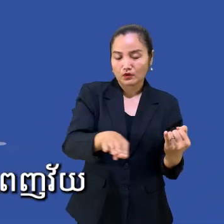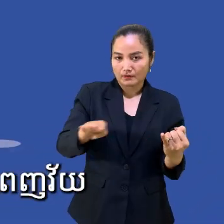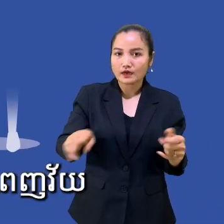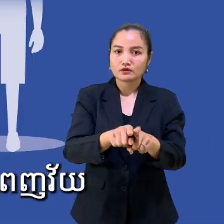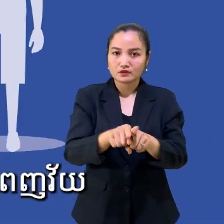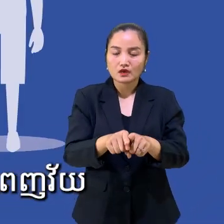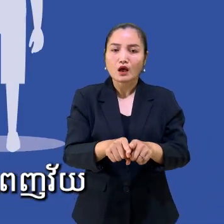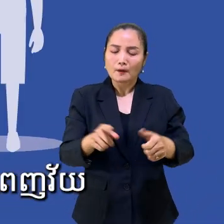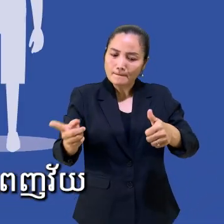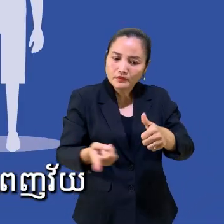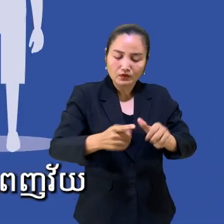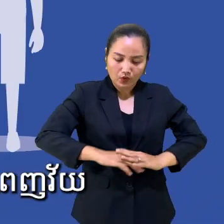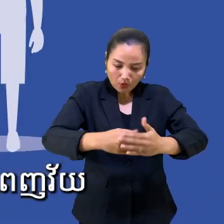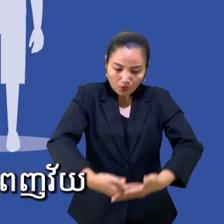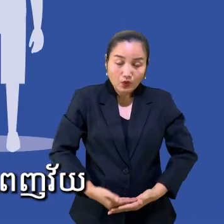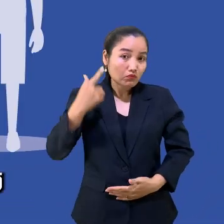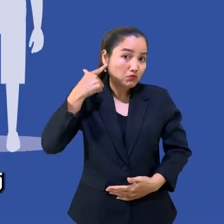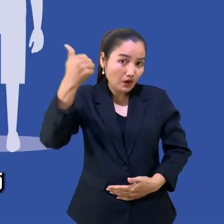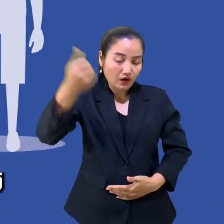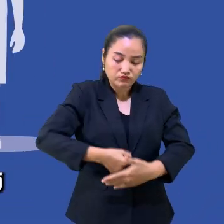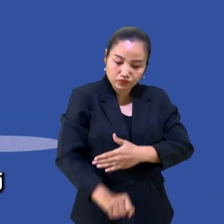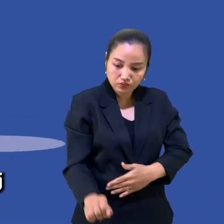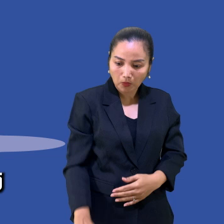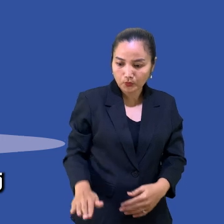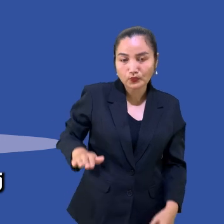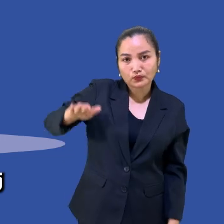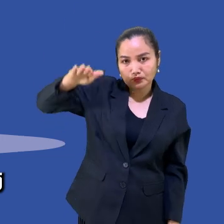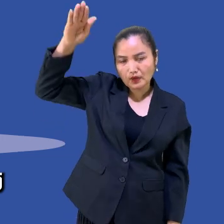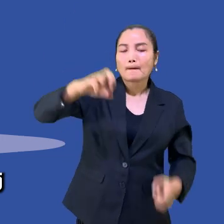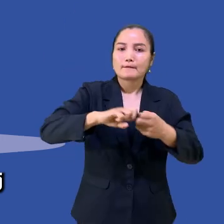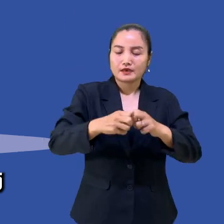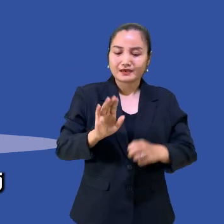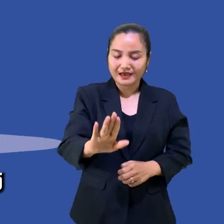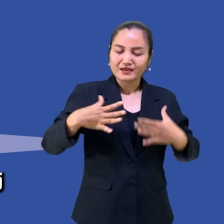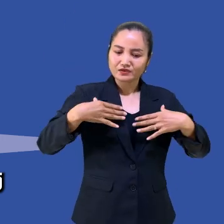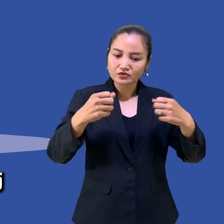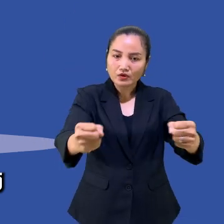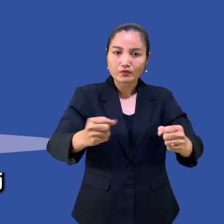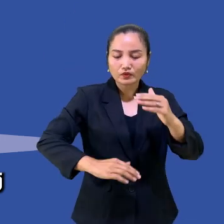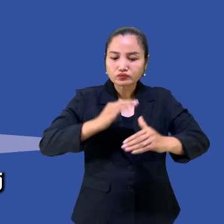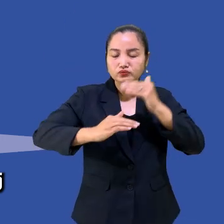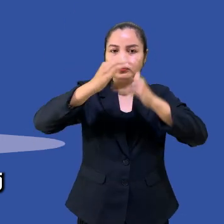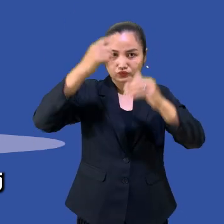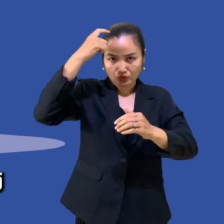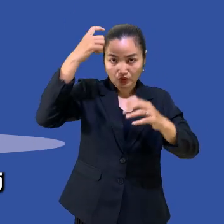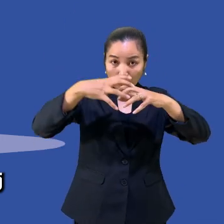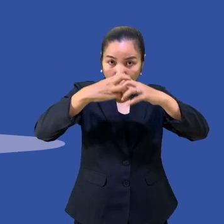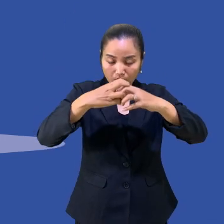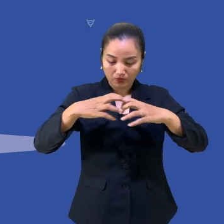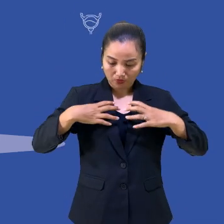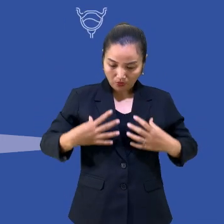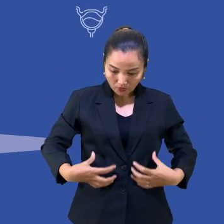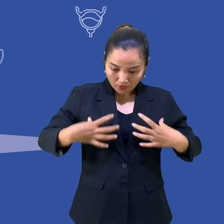conception until they grow into adulthood, the health and development of children's brains, lungs, immune systems,